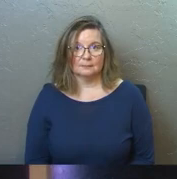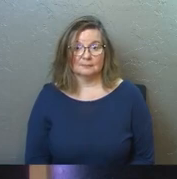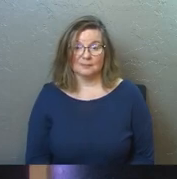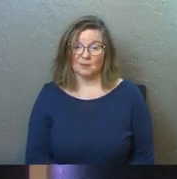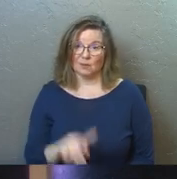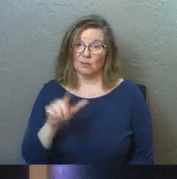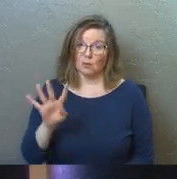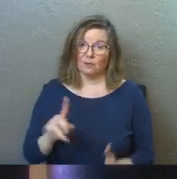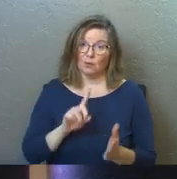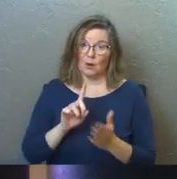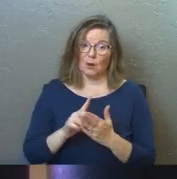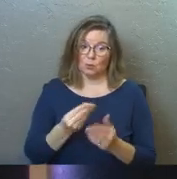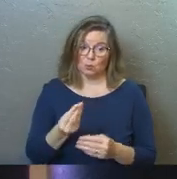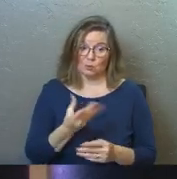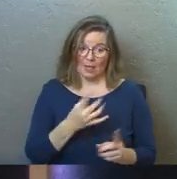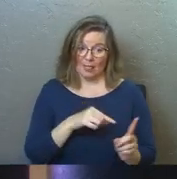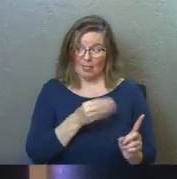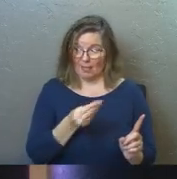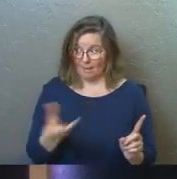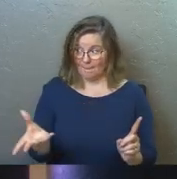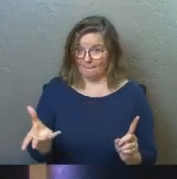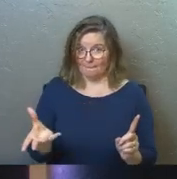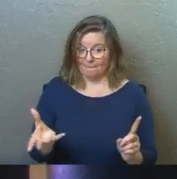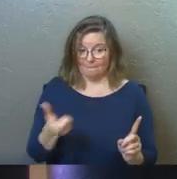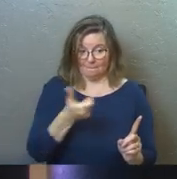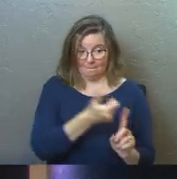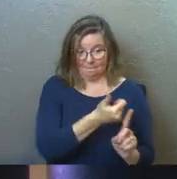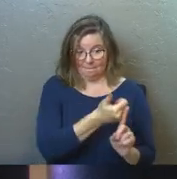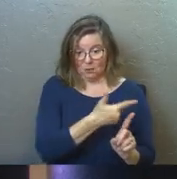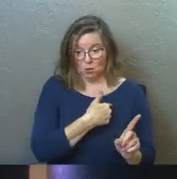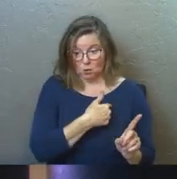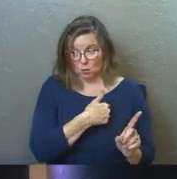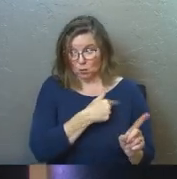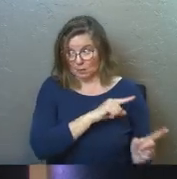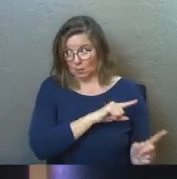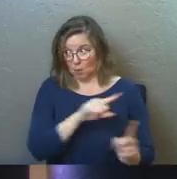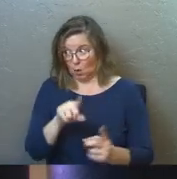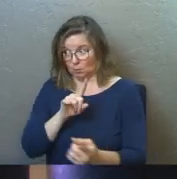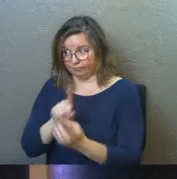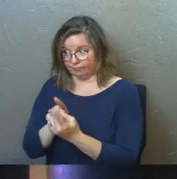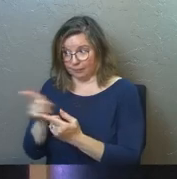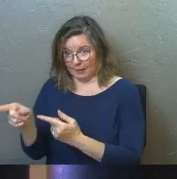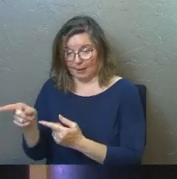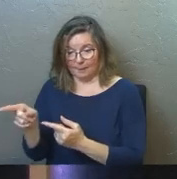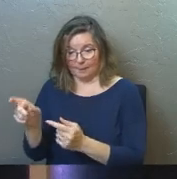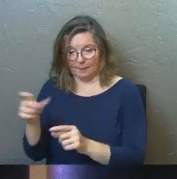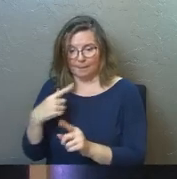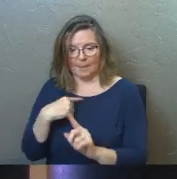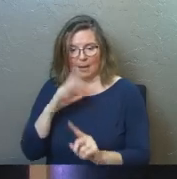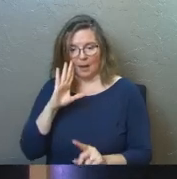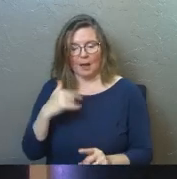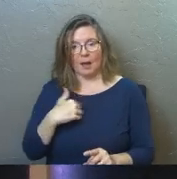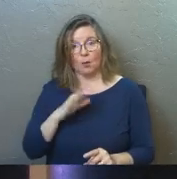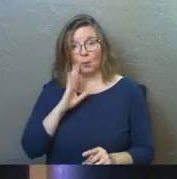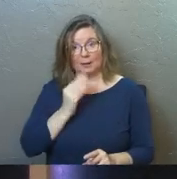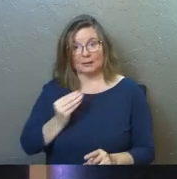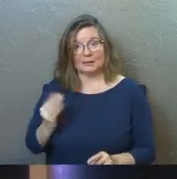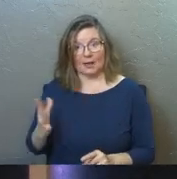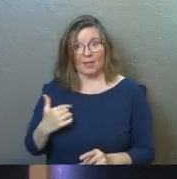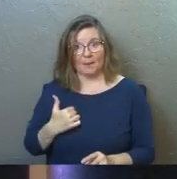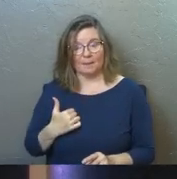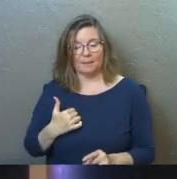You got about 24 hours to tell them. You can beat me to them, but I am going to tell them.